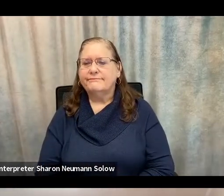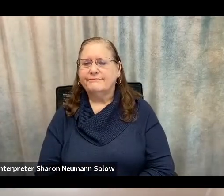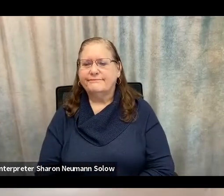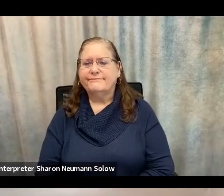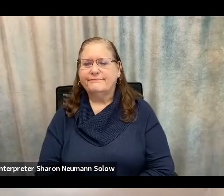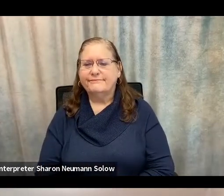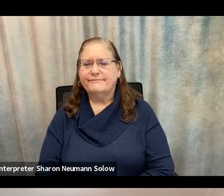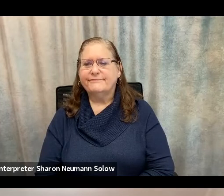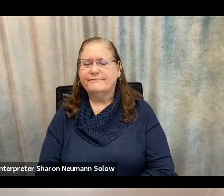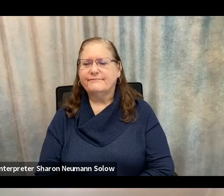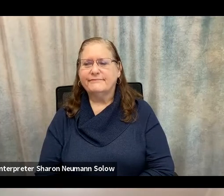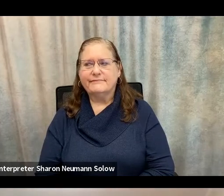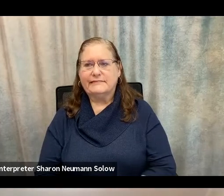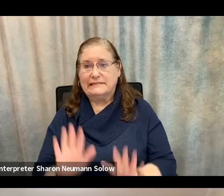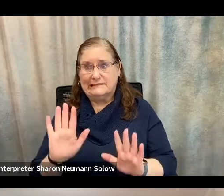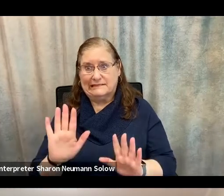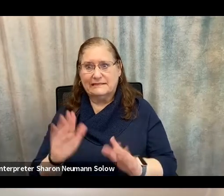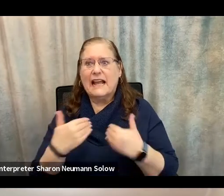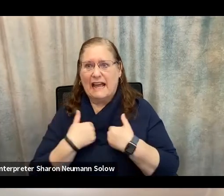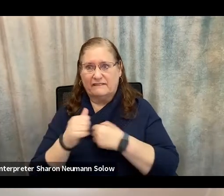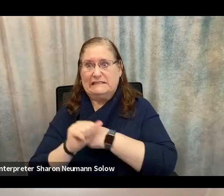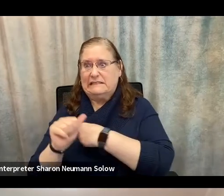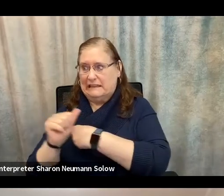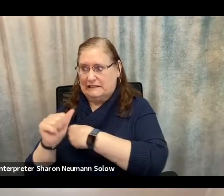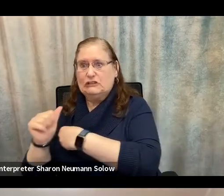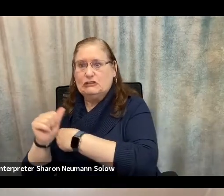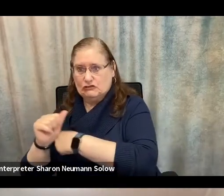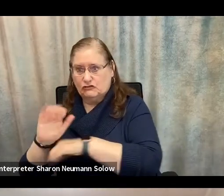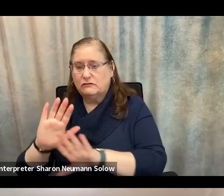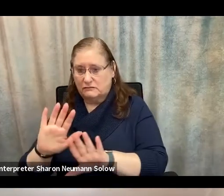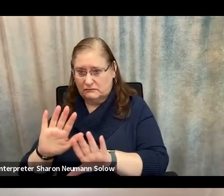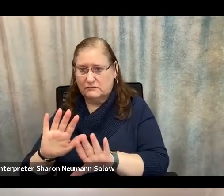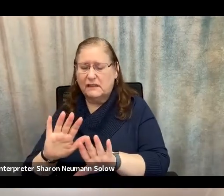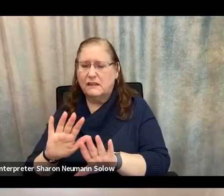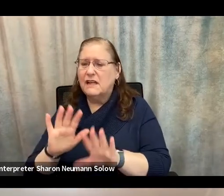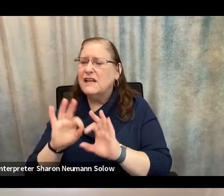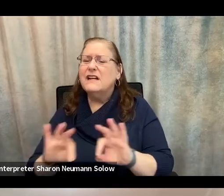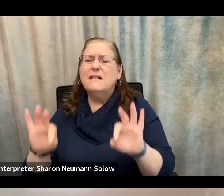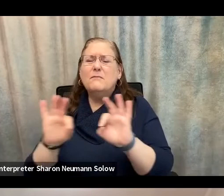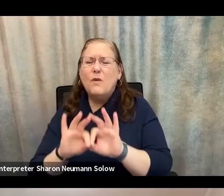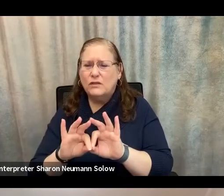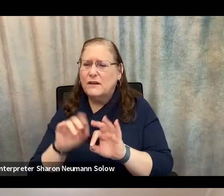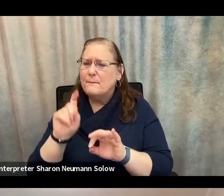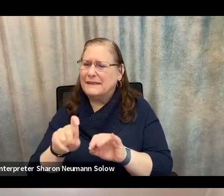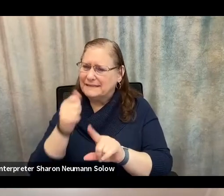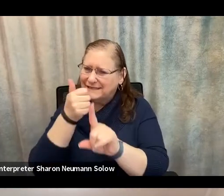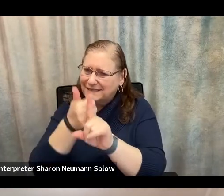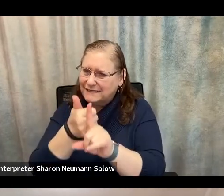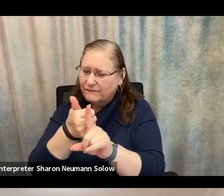There are a lot of red flags when it comes to factoring. And I guess the bottom line really is, understand what you're getting into.